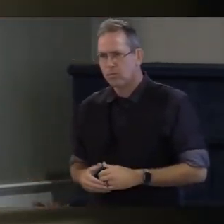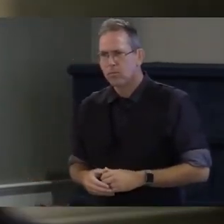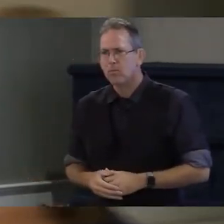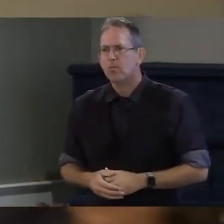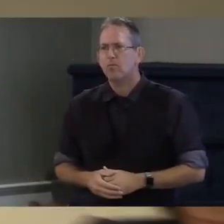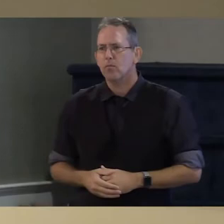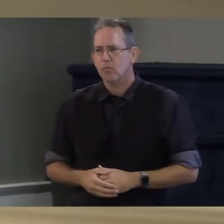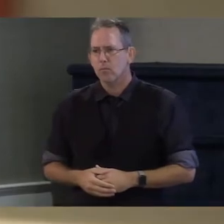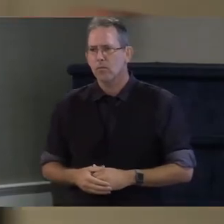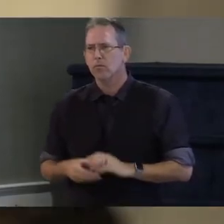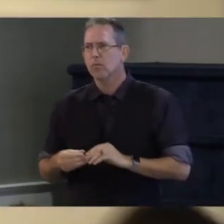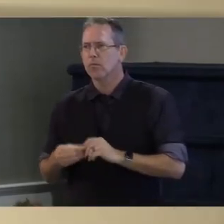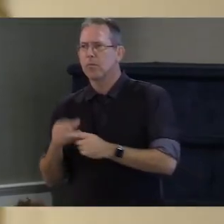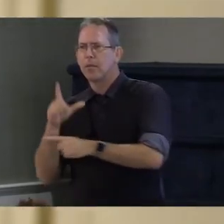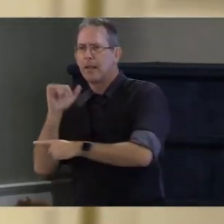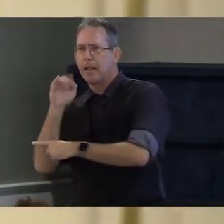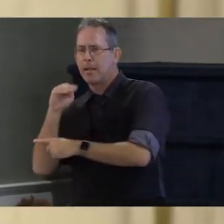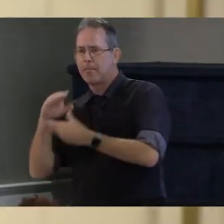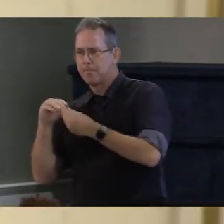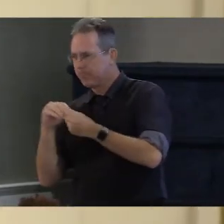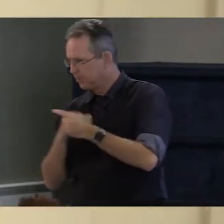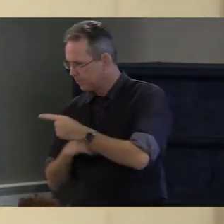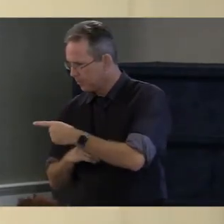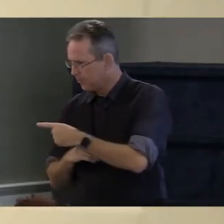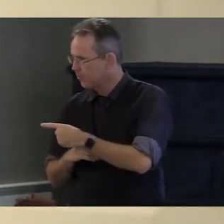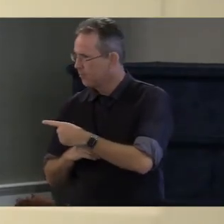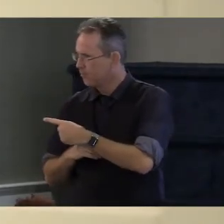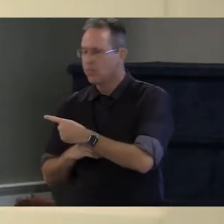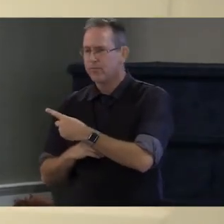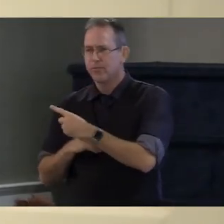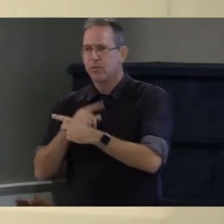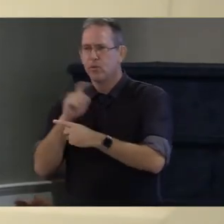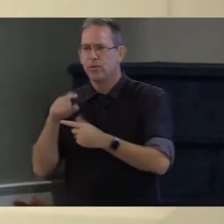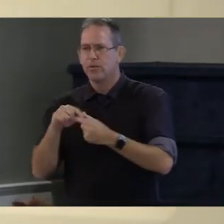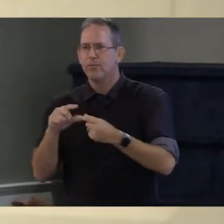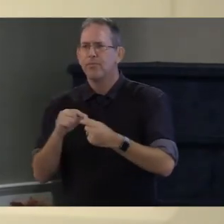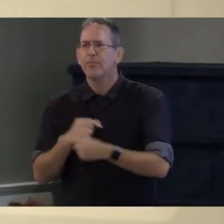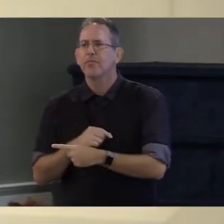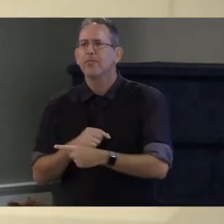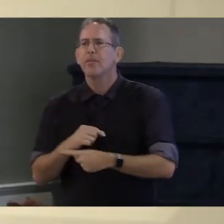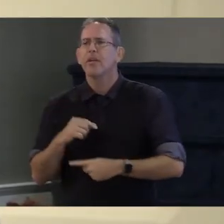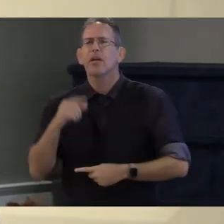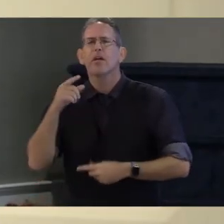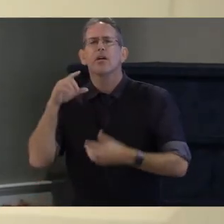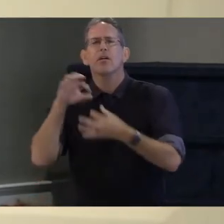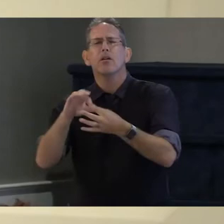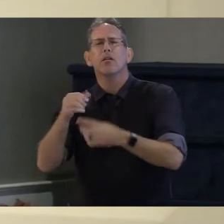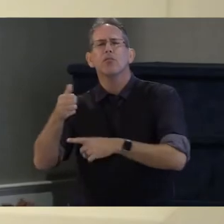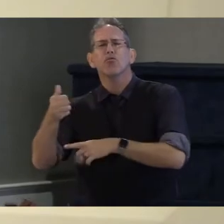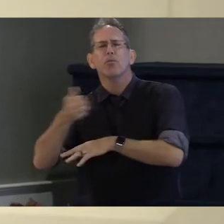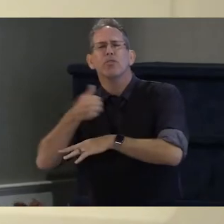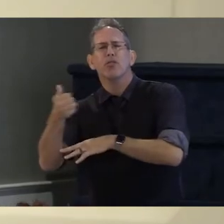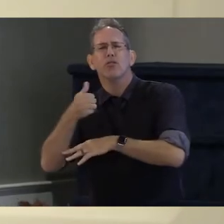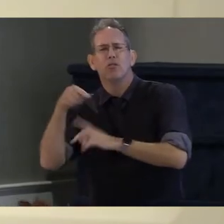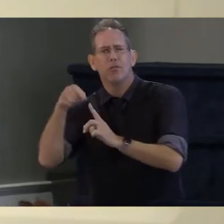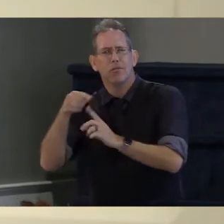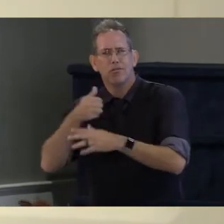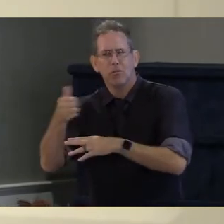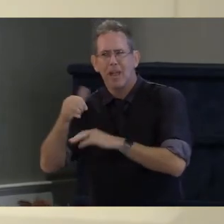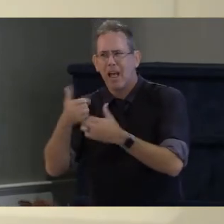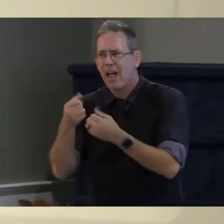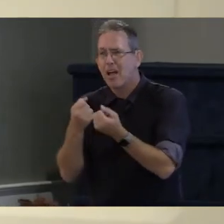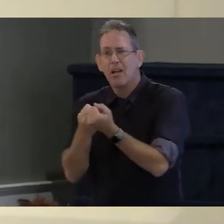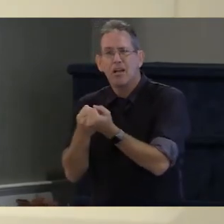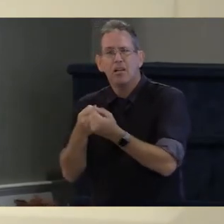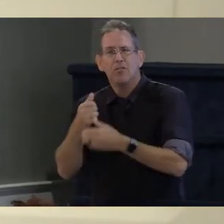how will you support the transportation services that people with disabilities and the deaf rely on as we move through the COVID